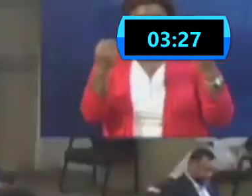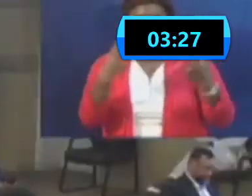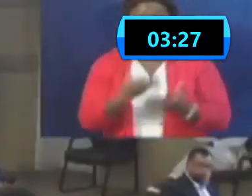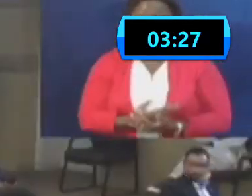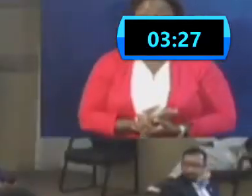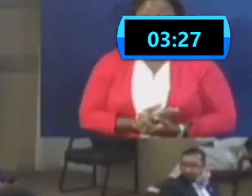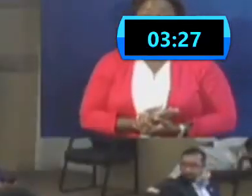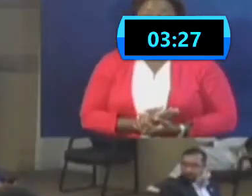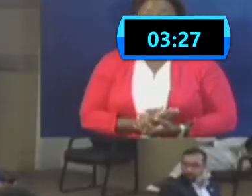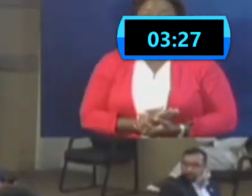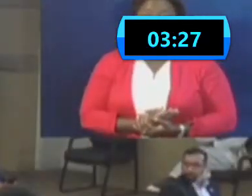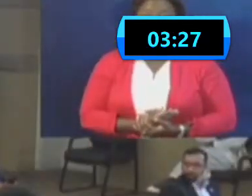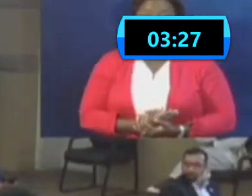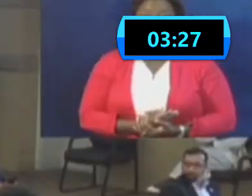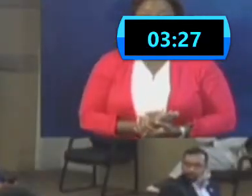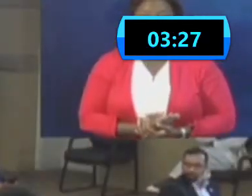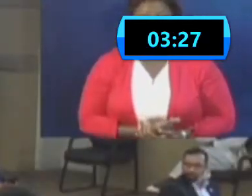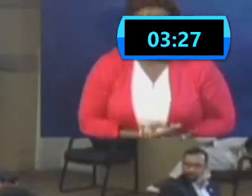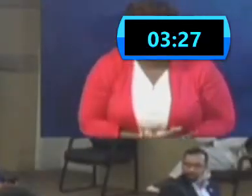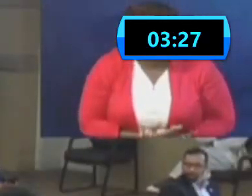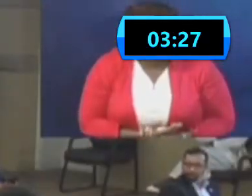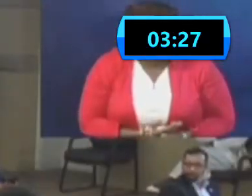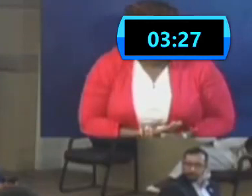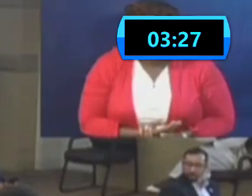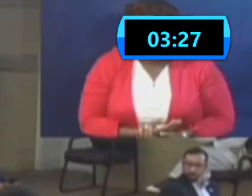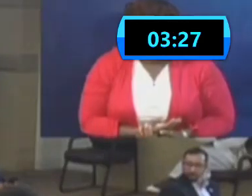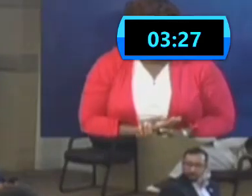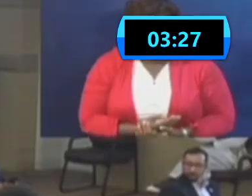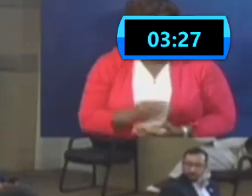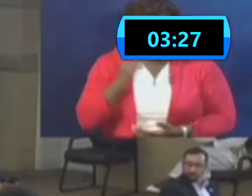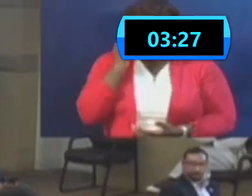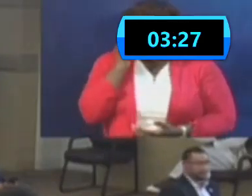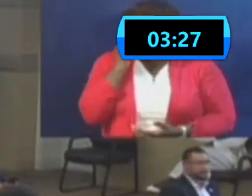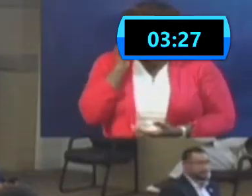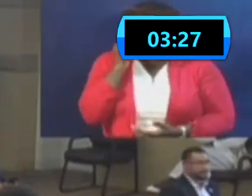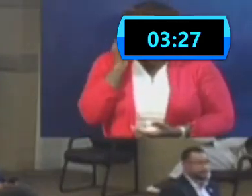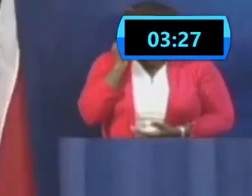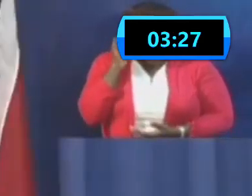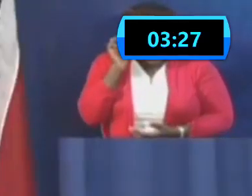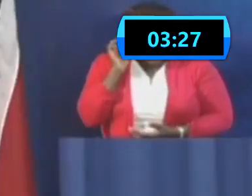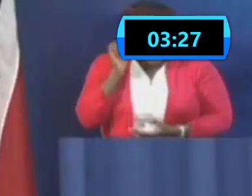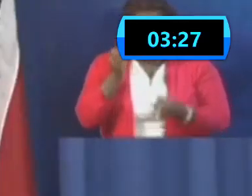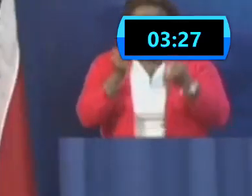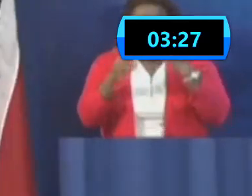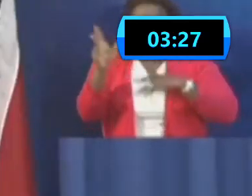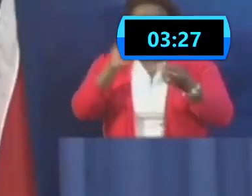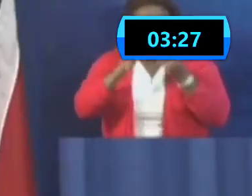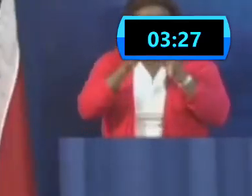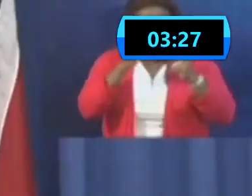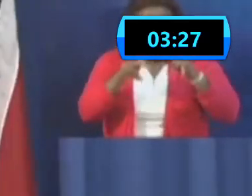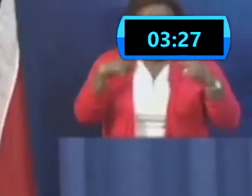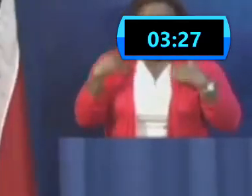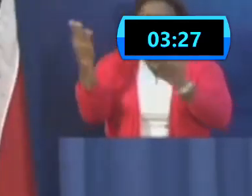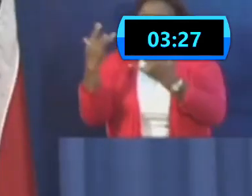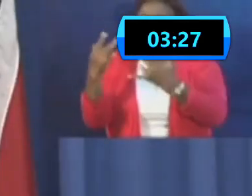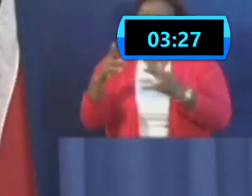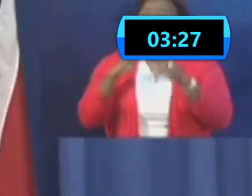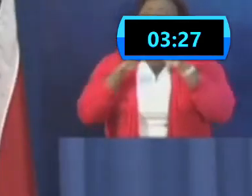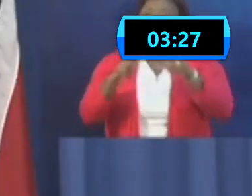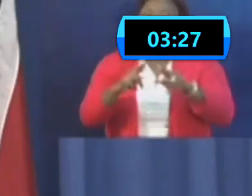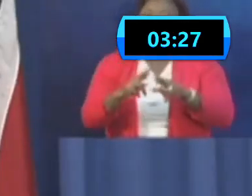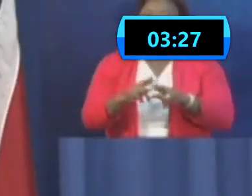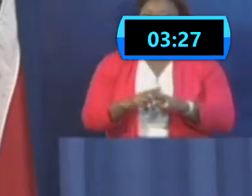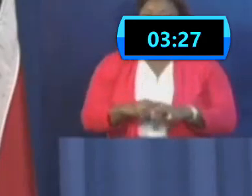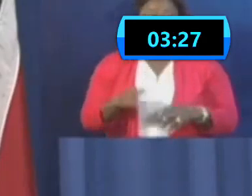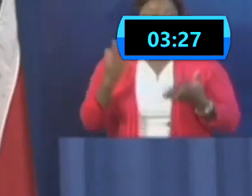Do you have any ideas, the number we have in the backlog, 20, 50 cases? I don't want to put a number to you. Just to give you an average, we have about 700 to 800